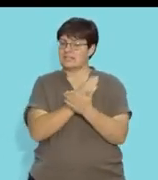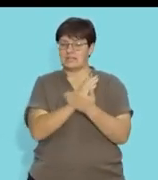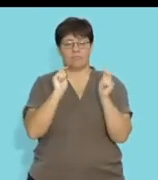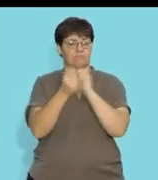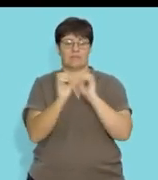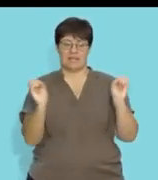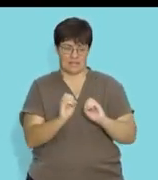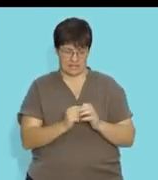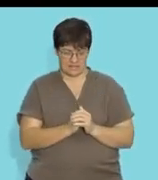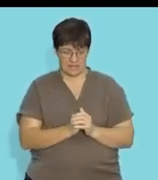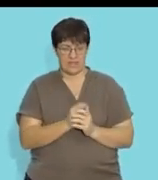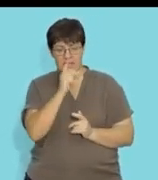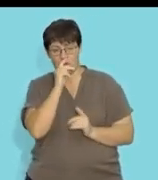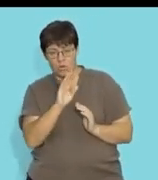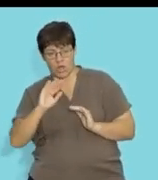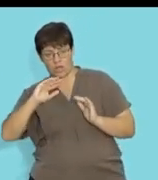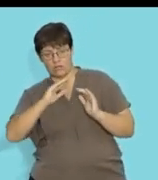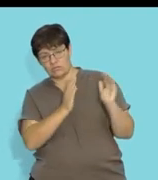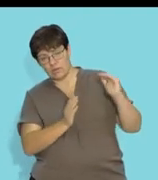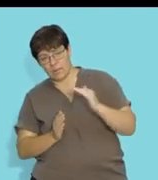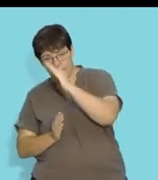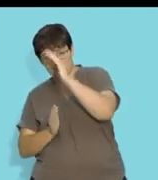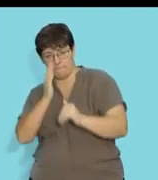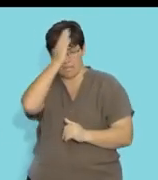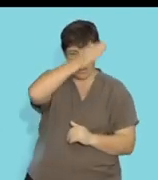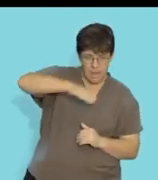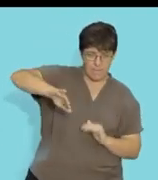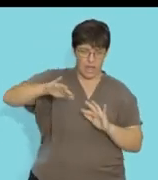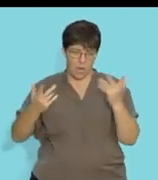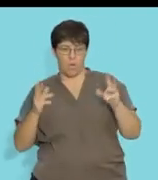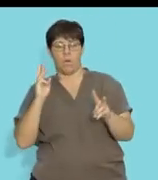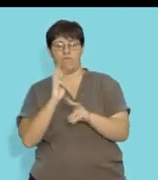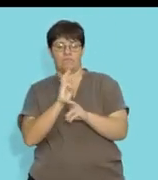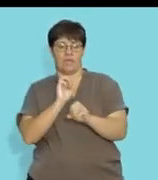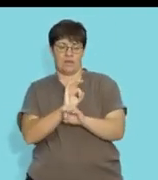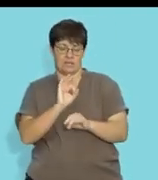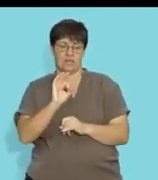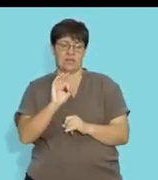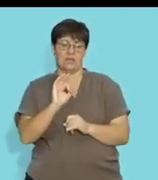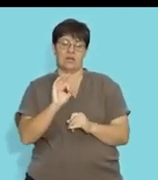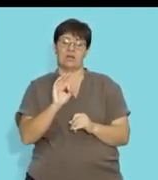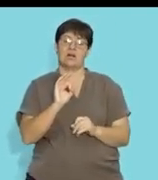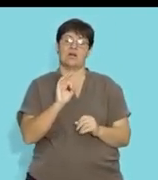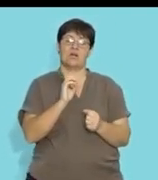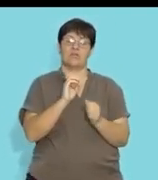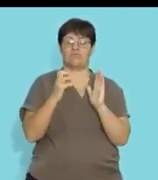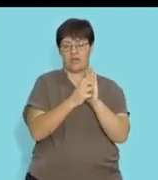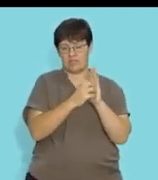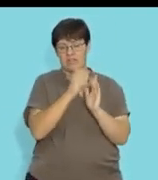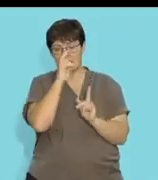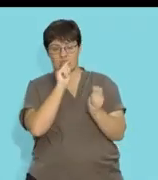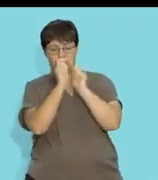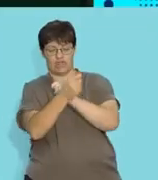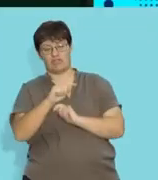some do not have a turning point. And then you need to look at the shape and the features of the parent graph and see how it